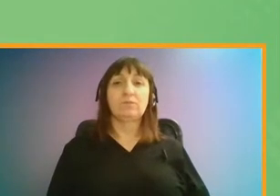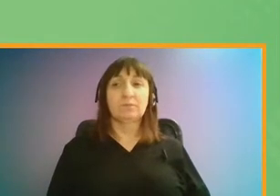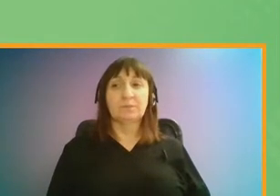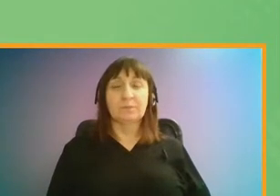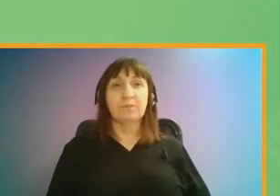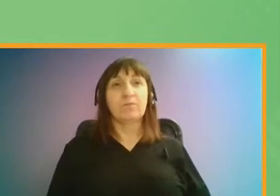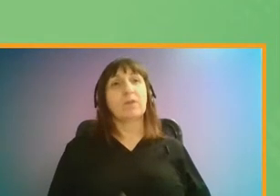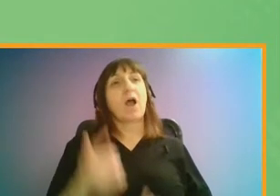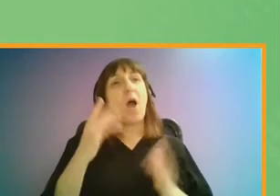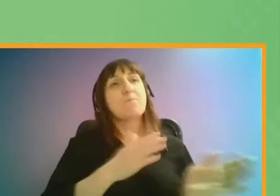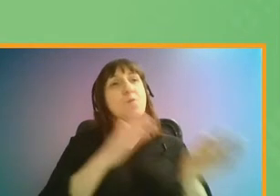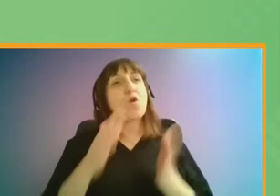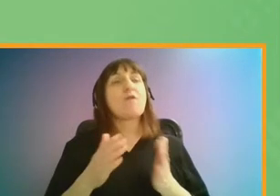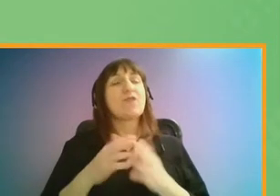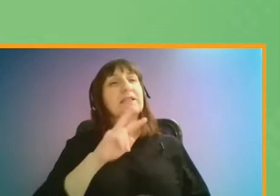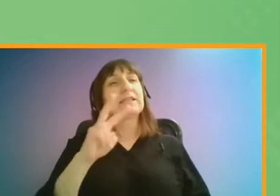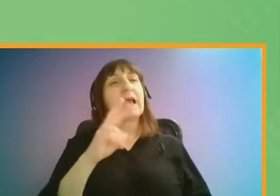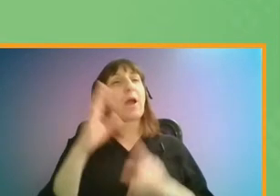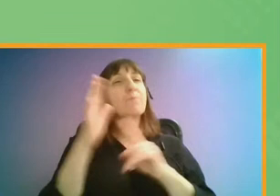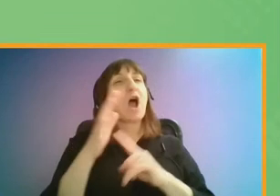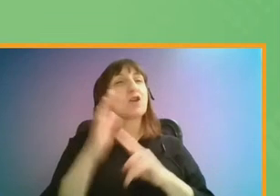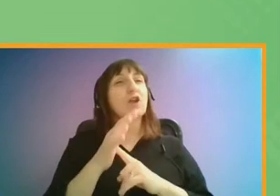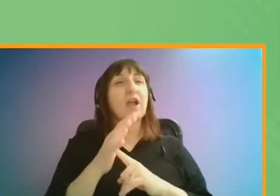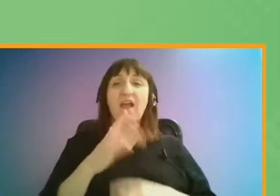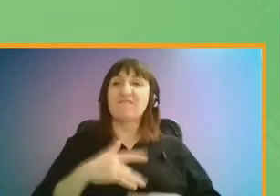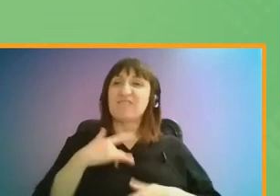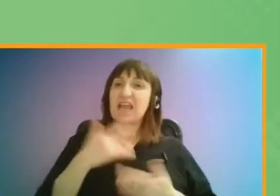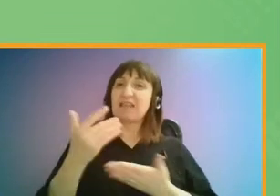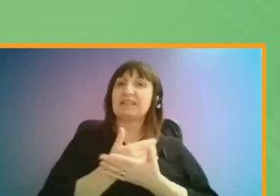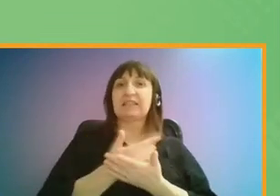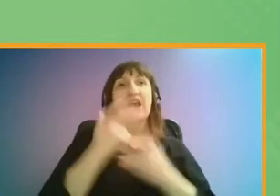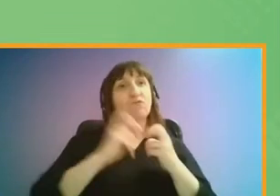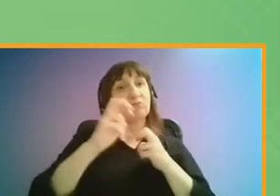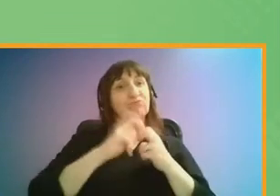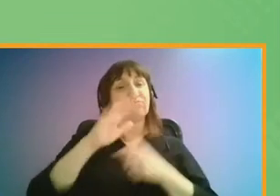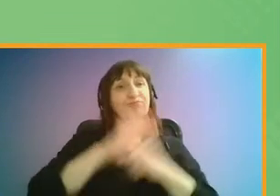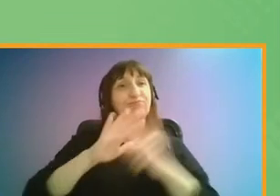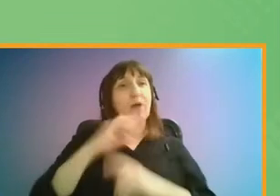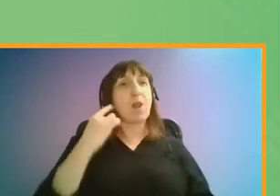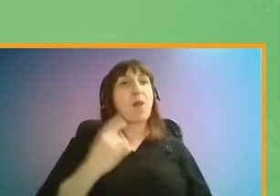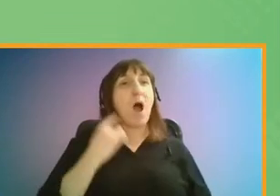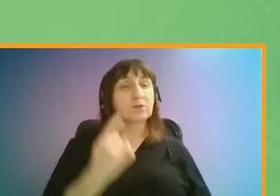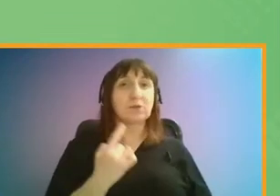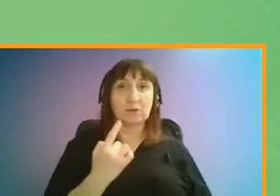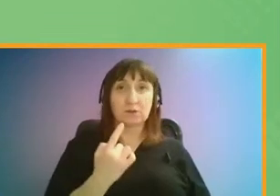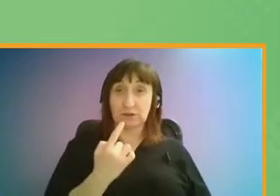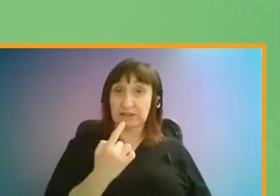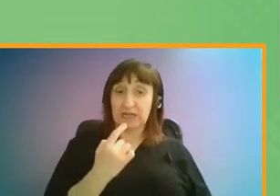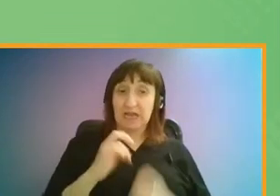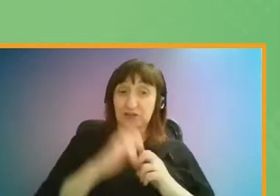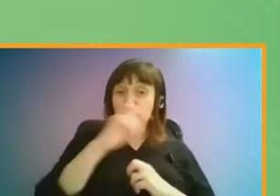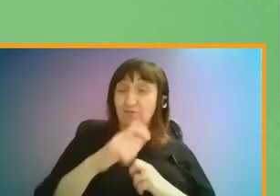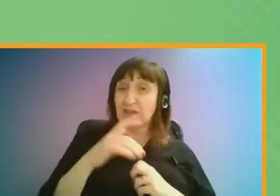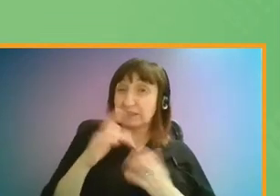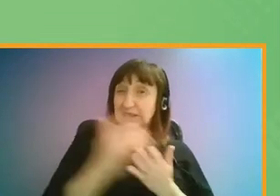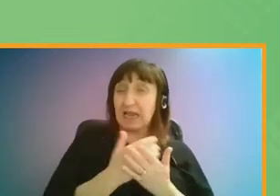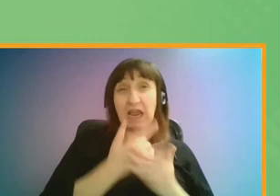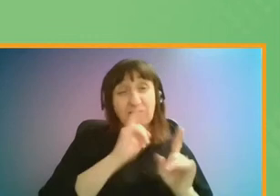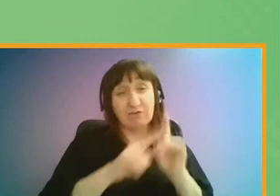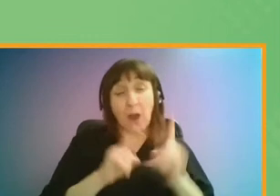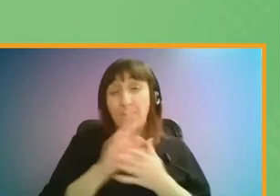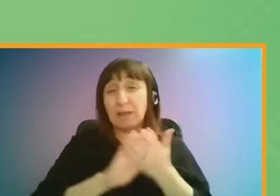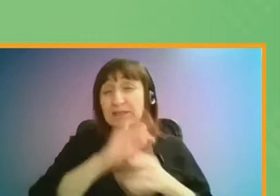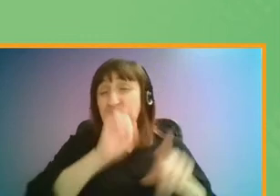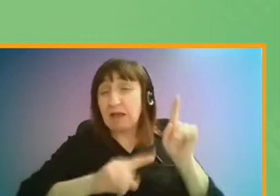So I'm going to move on now to a second priority, feeling safe when travelling in London. For transport users, safe means a variety of things.